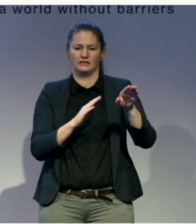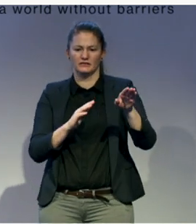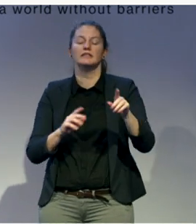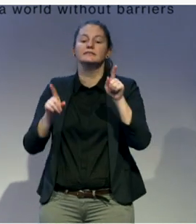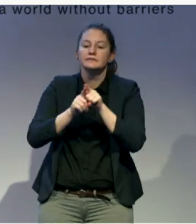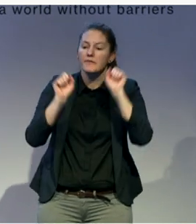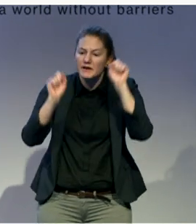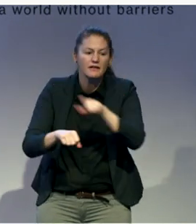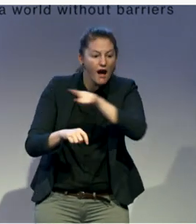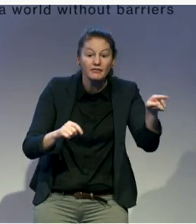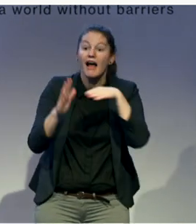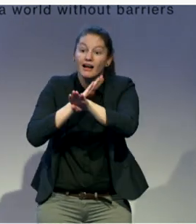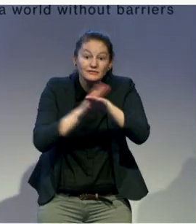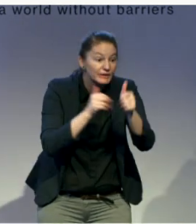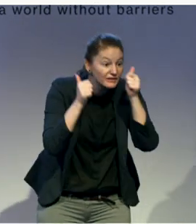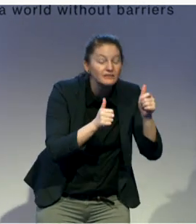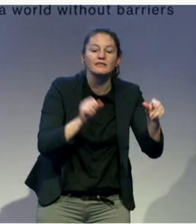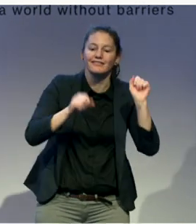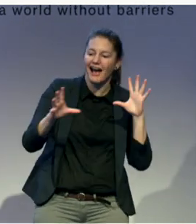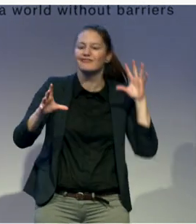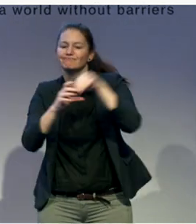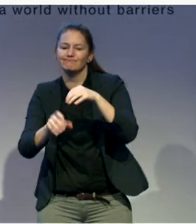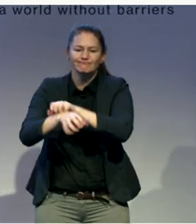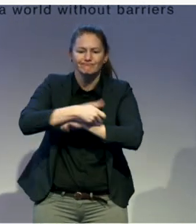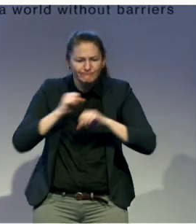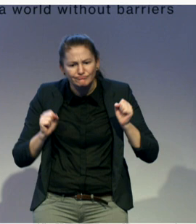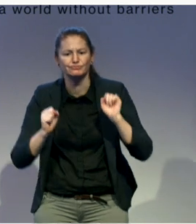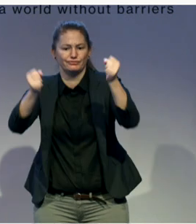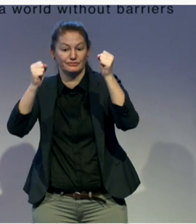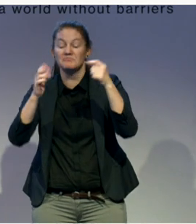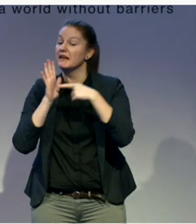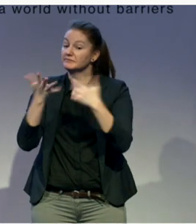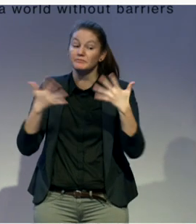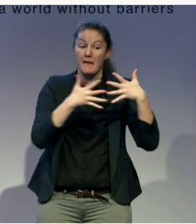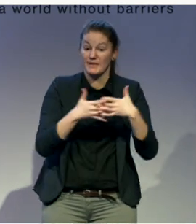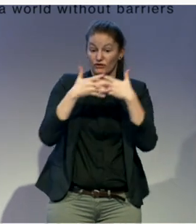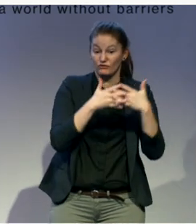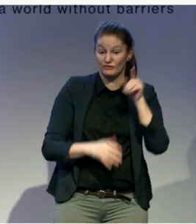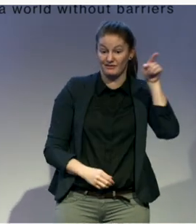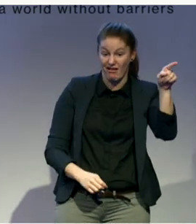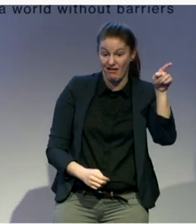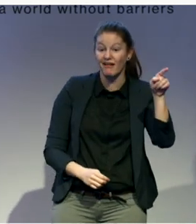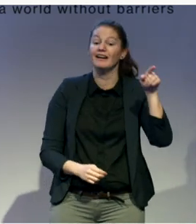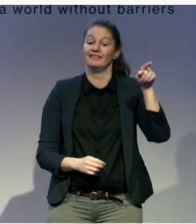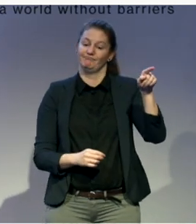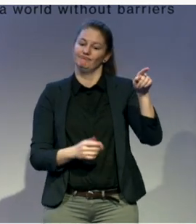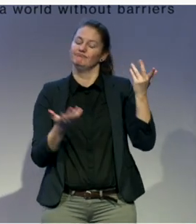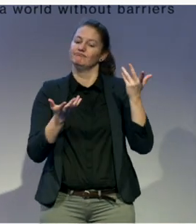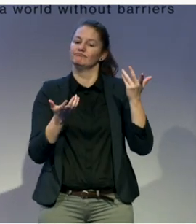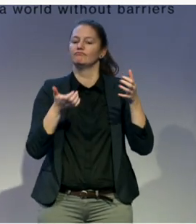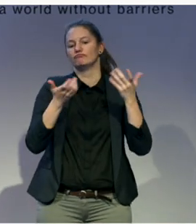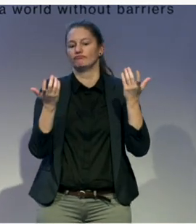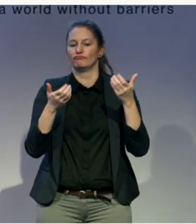At home, for me, in the United States, out of 535 elected members of Congress, only 14 currently serving members have